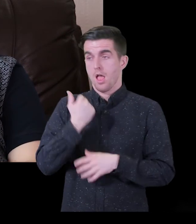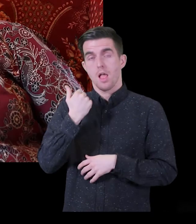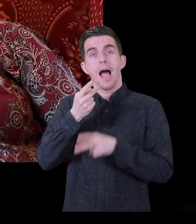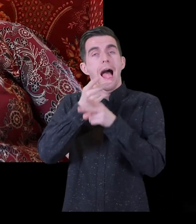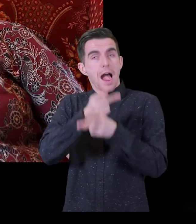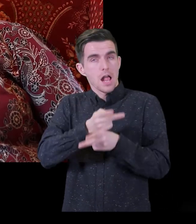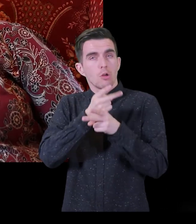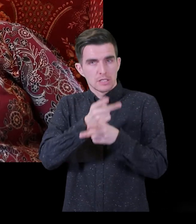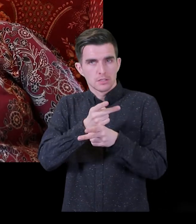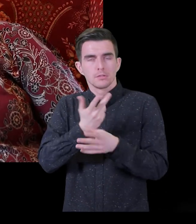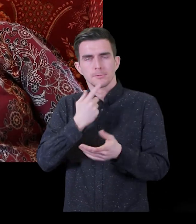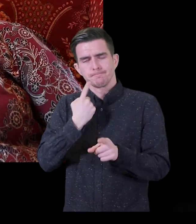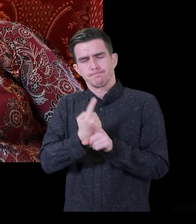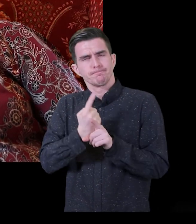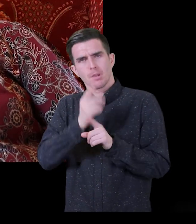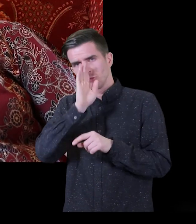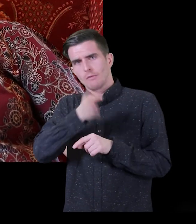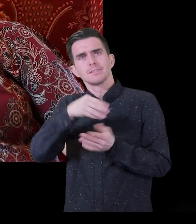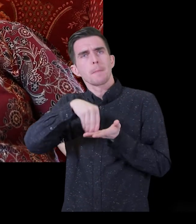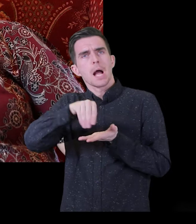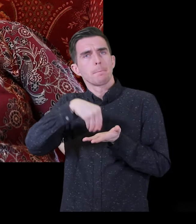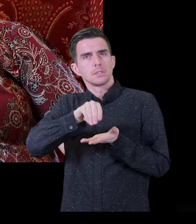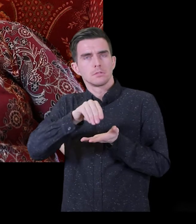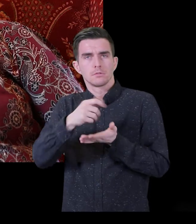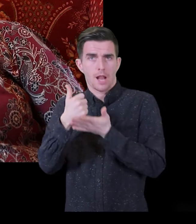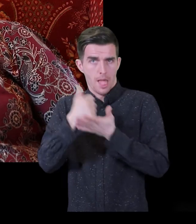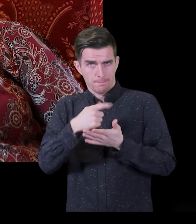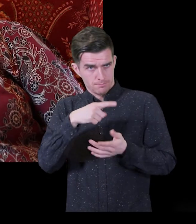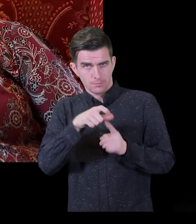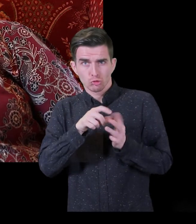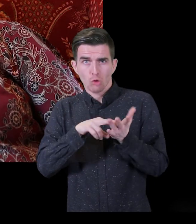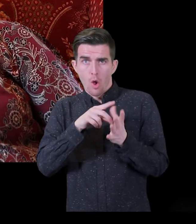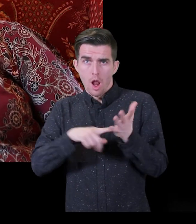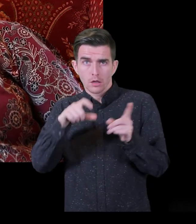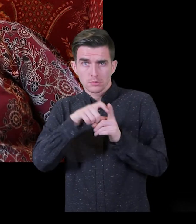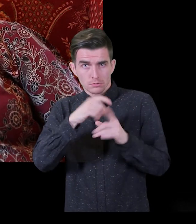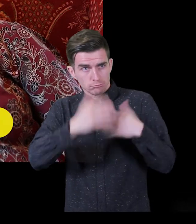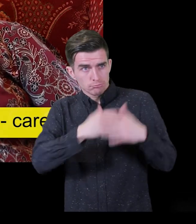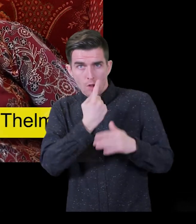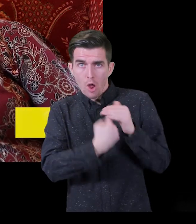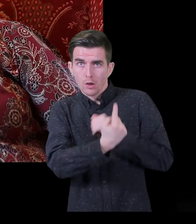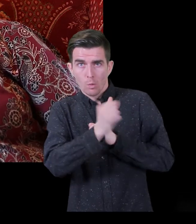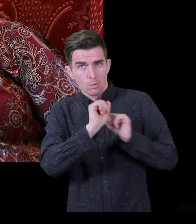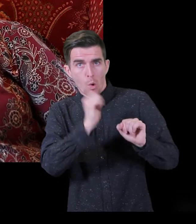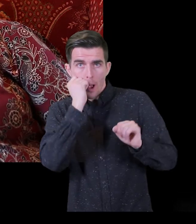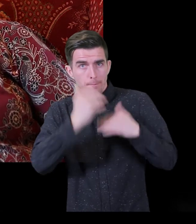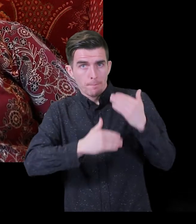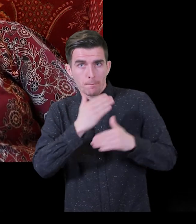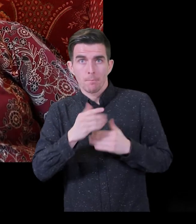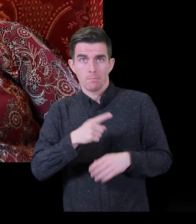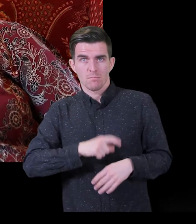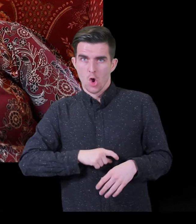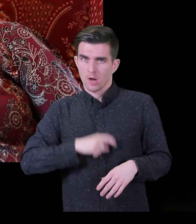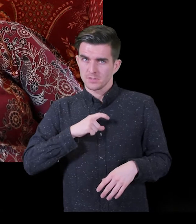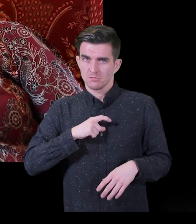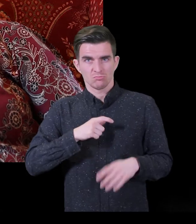myself. Direct payments helped me with Donald being able to live in his